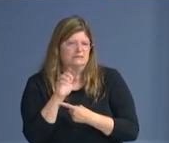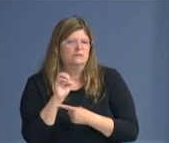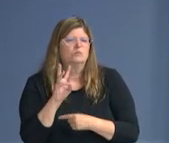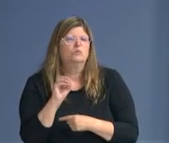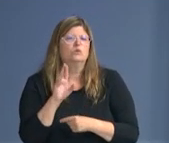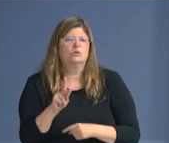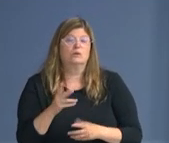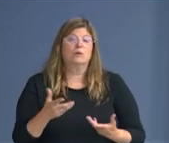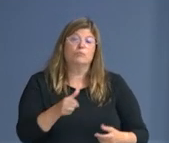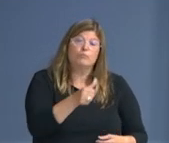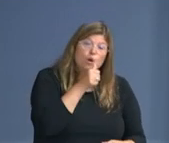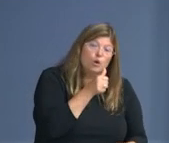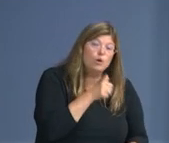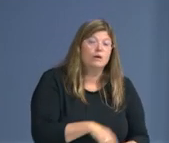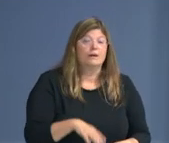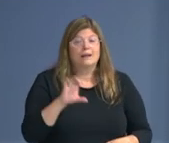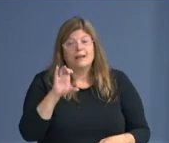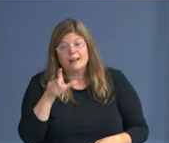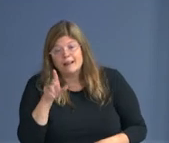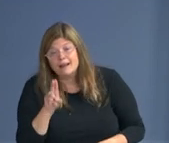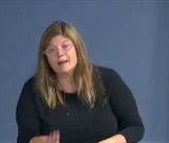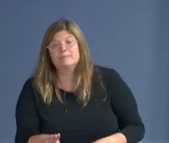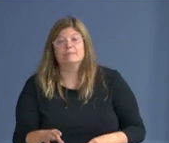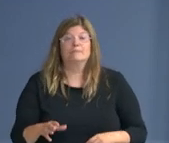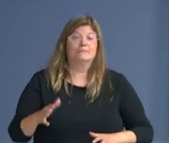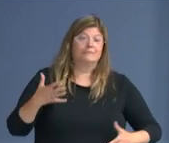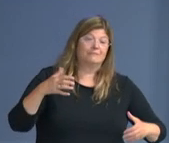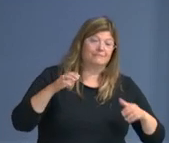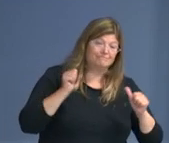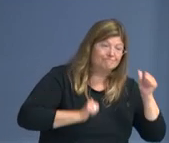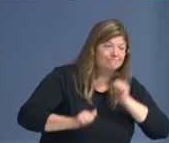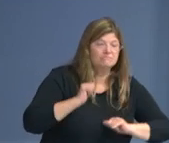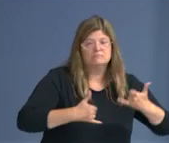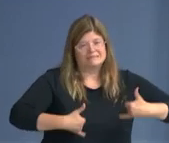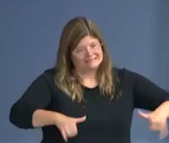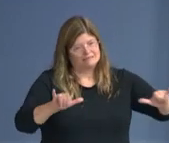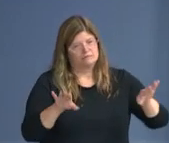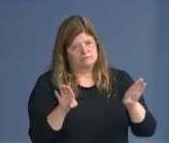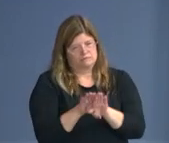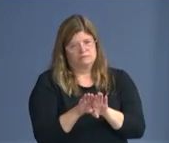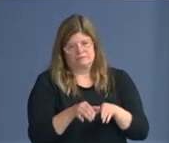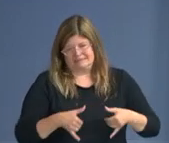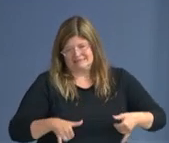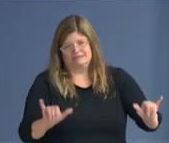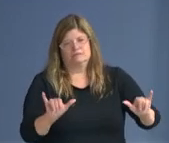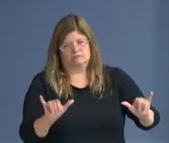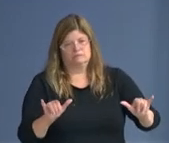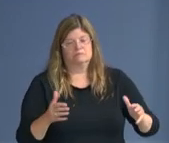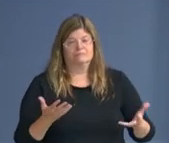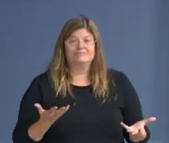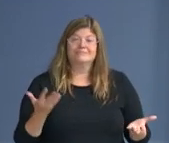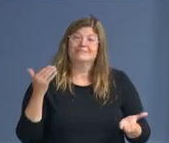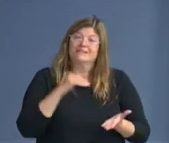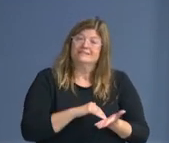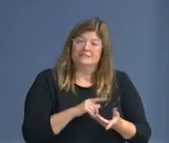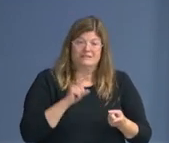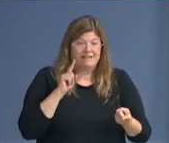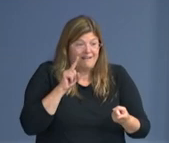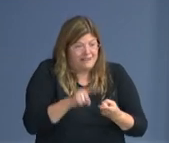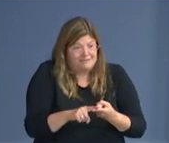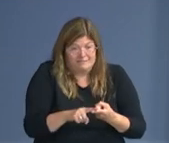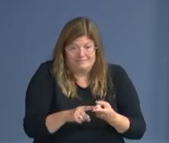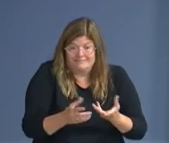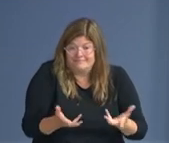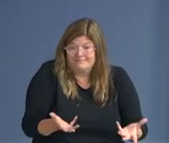uh, being operational, uh, across the national capital region until we have, uh, no to low